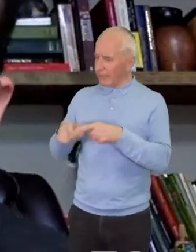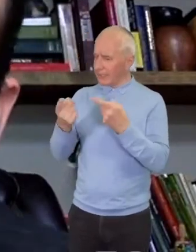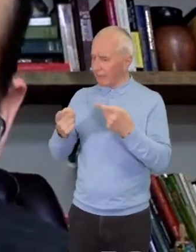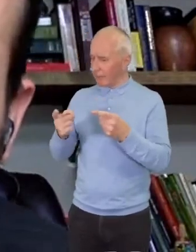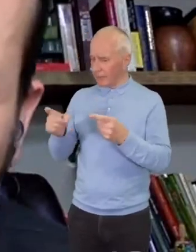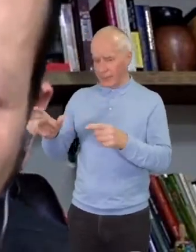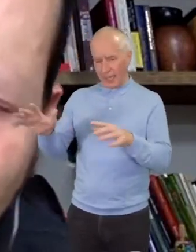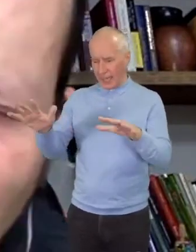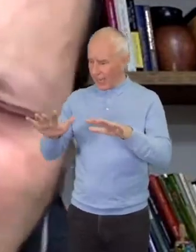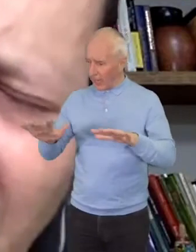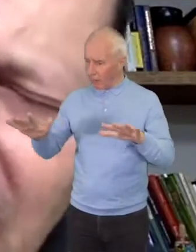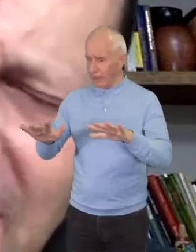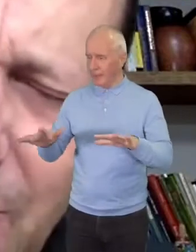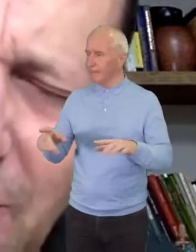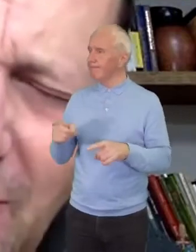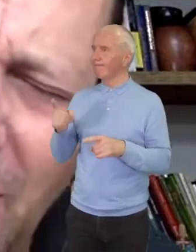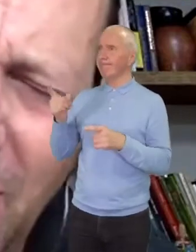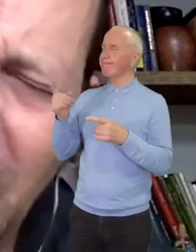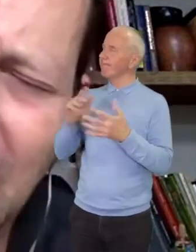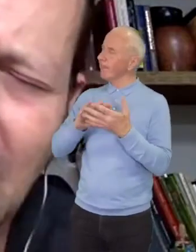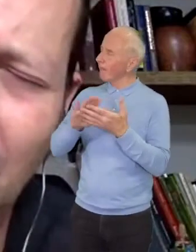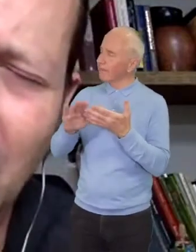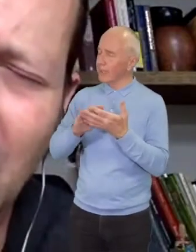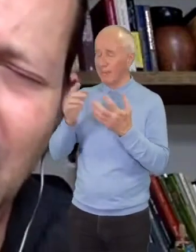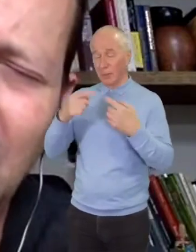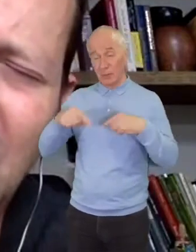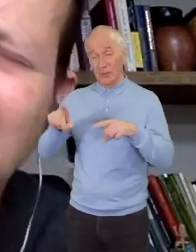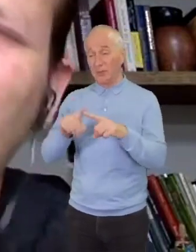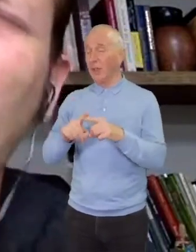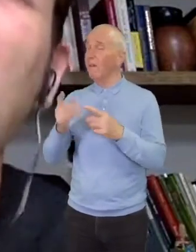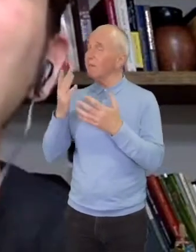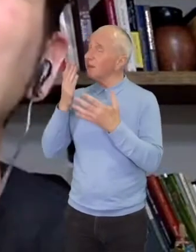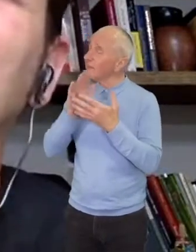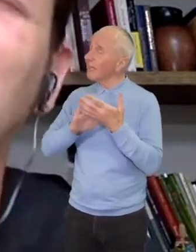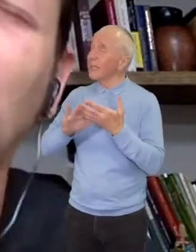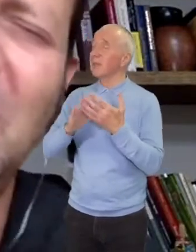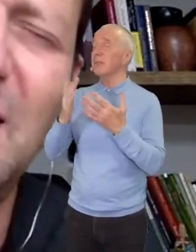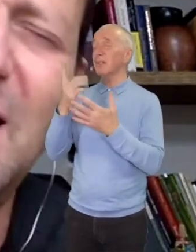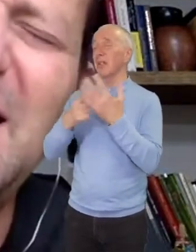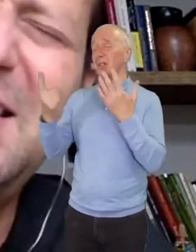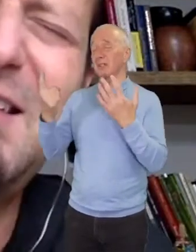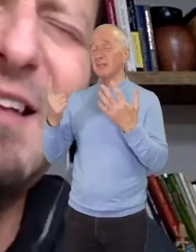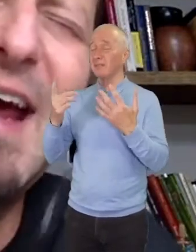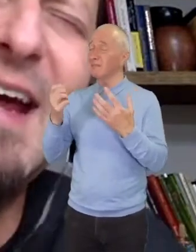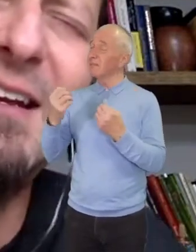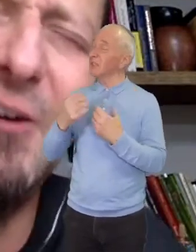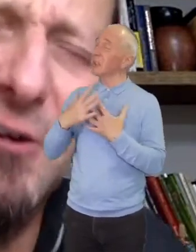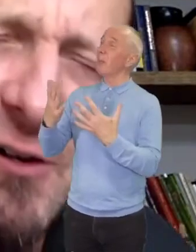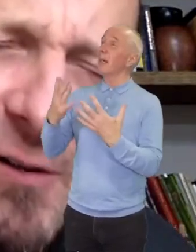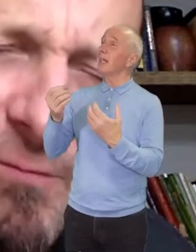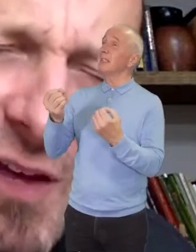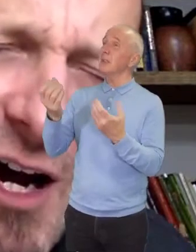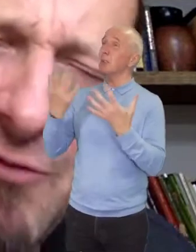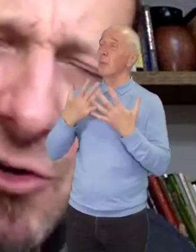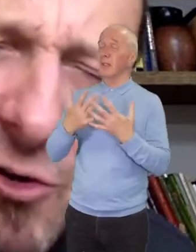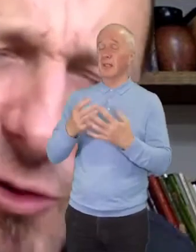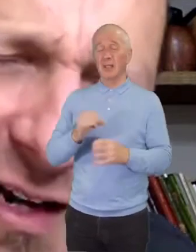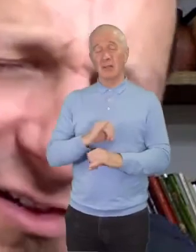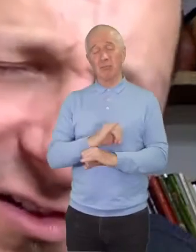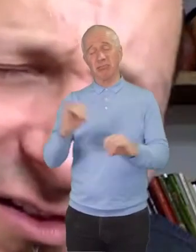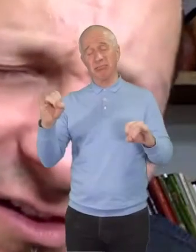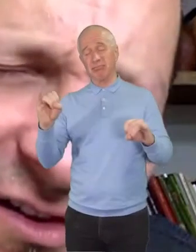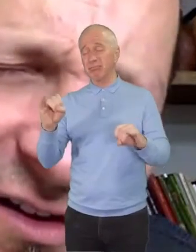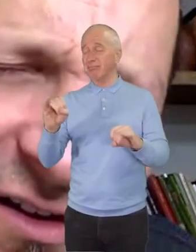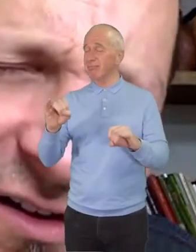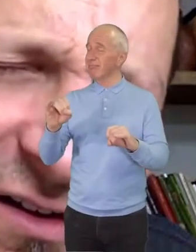you might not use them. Forgive us if we've ever thought that, oh God. Surprise us with the scandal of your